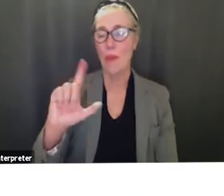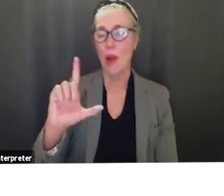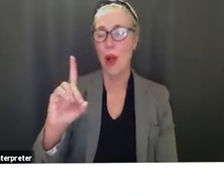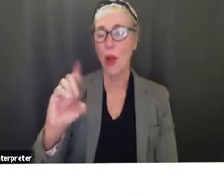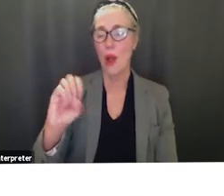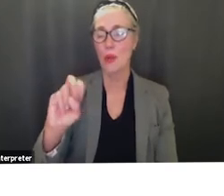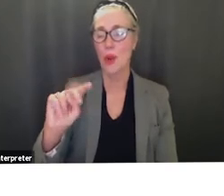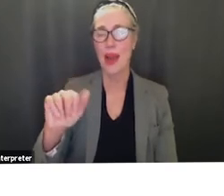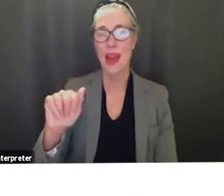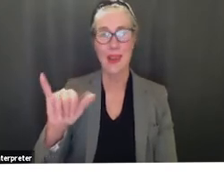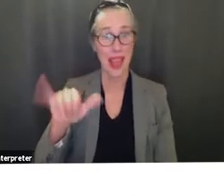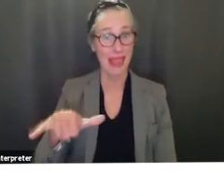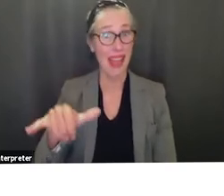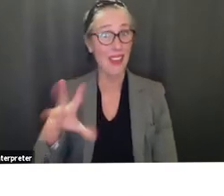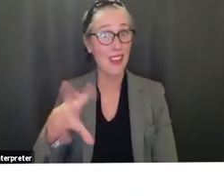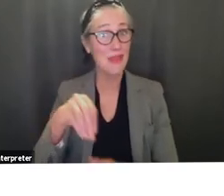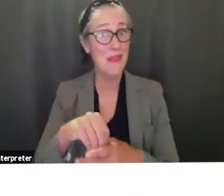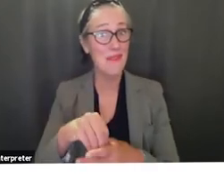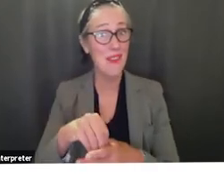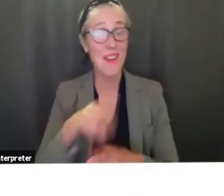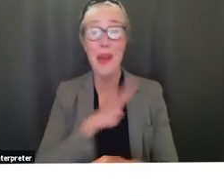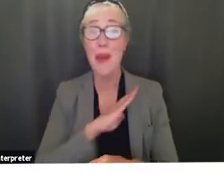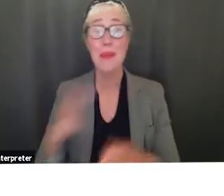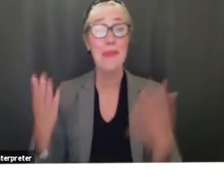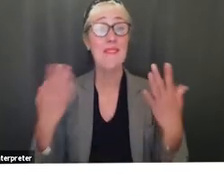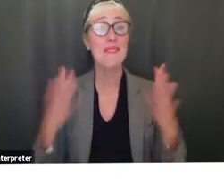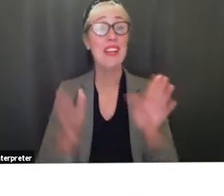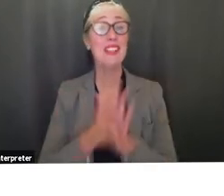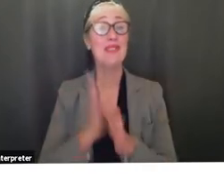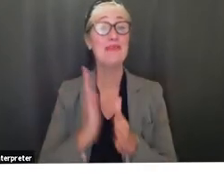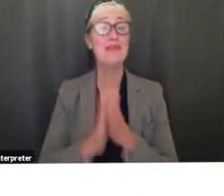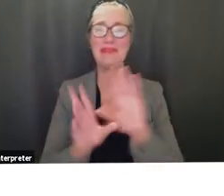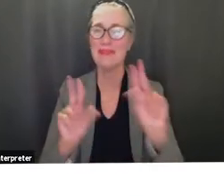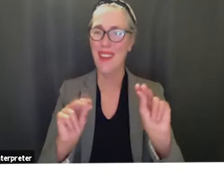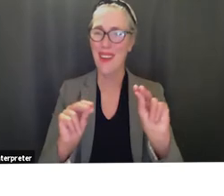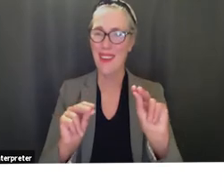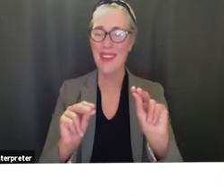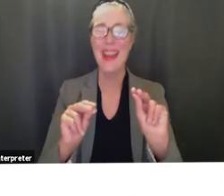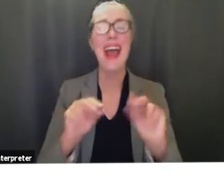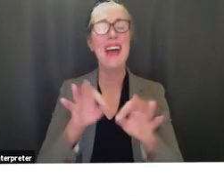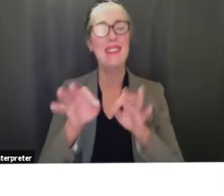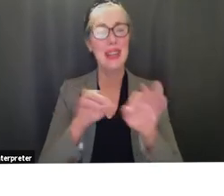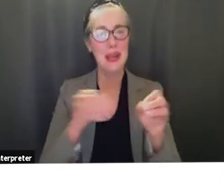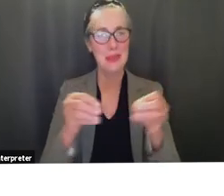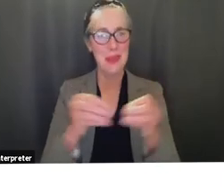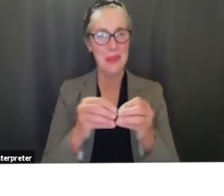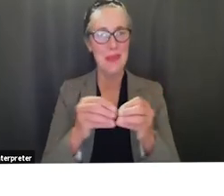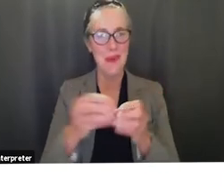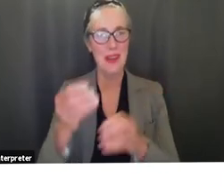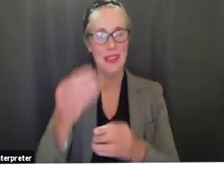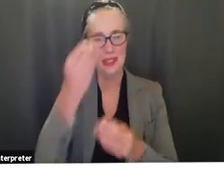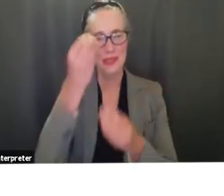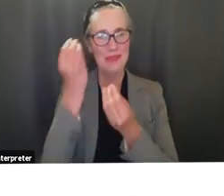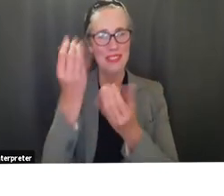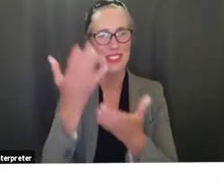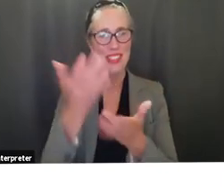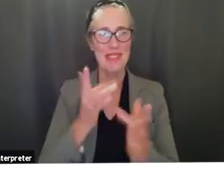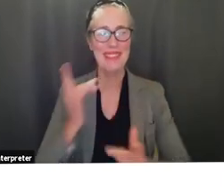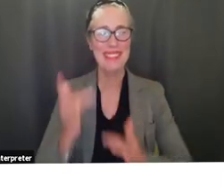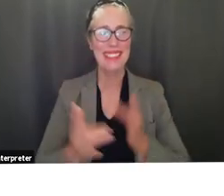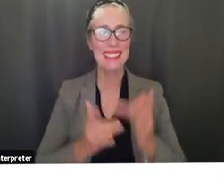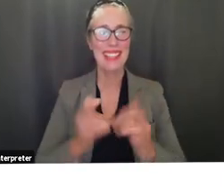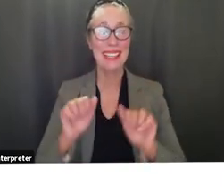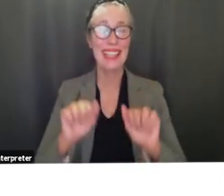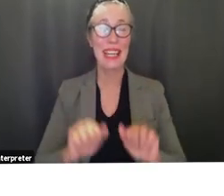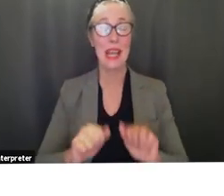been the board report but i have a little more to to share with you and i'm so excited to be able to